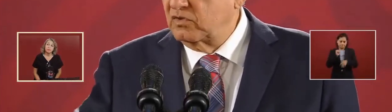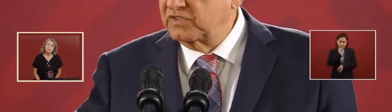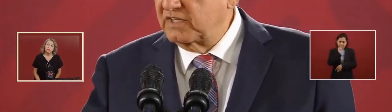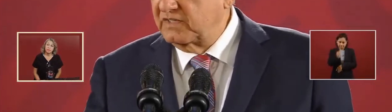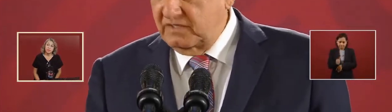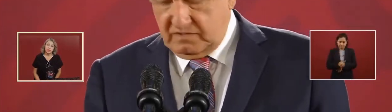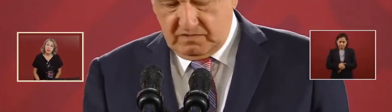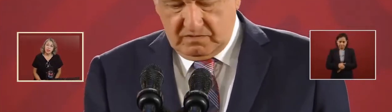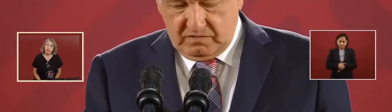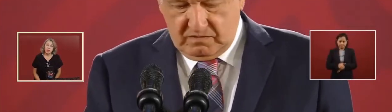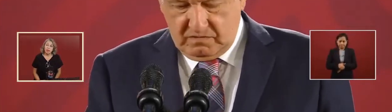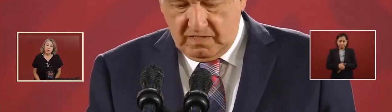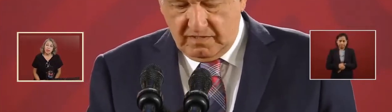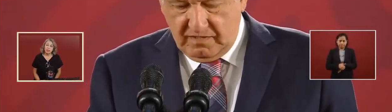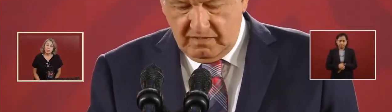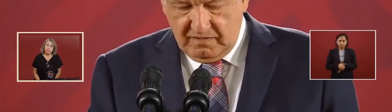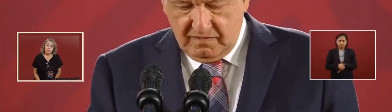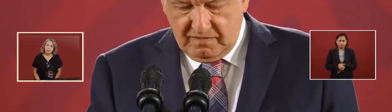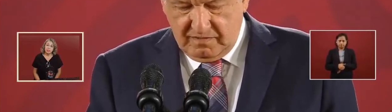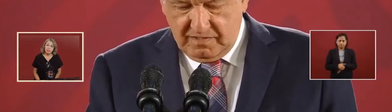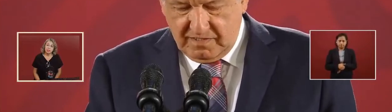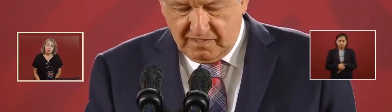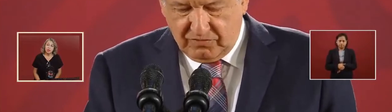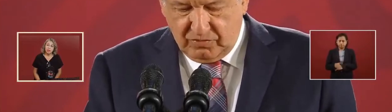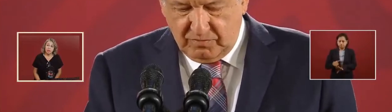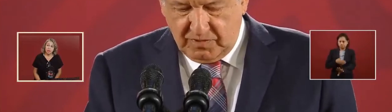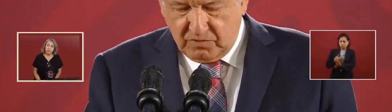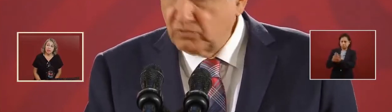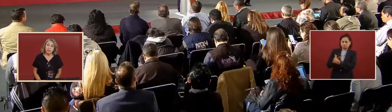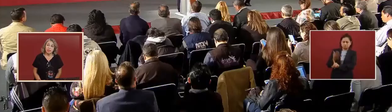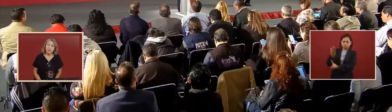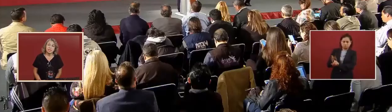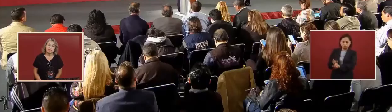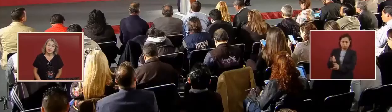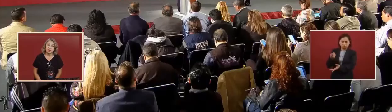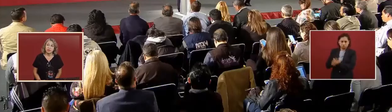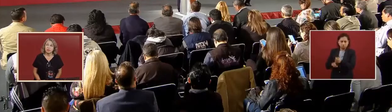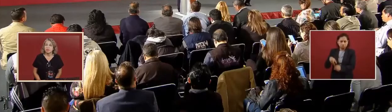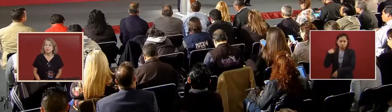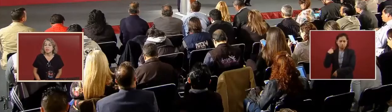nobody in the case of Veracruz that I recall.